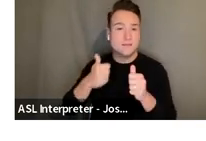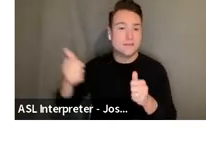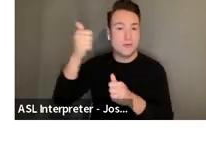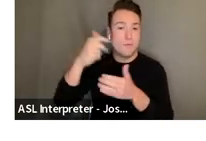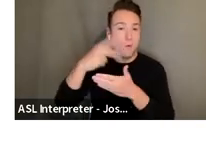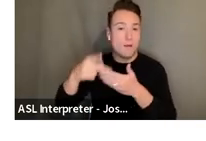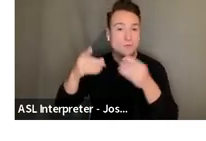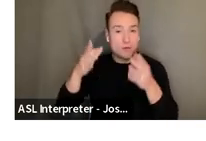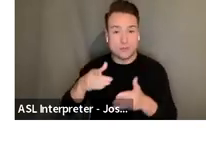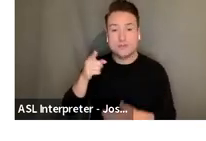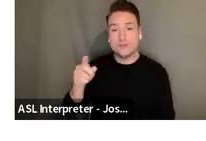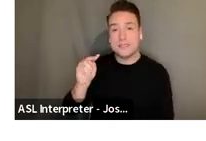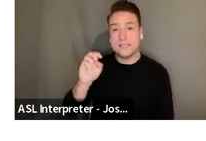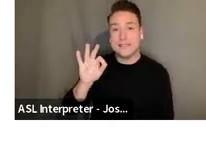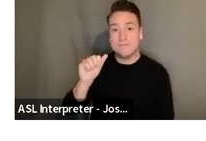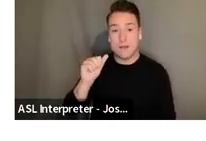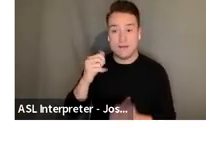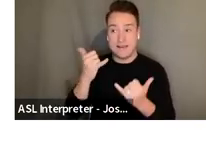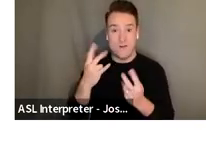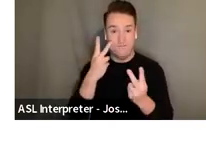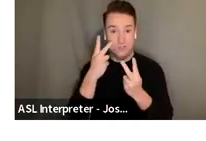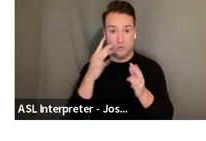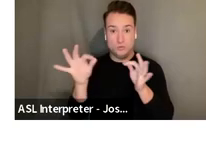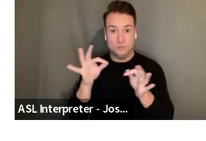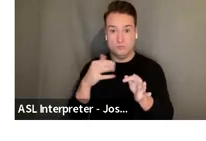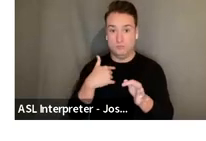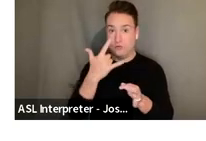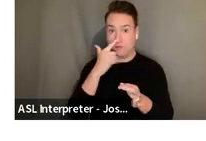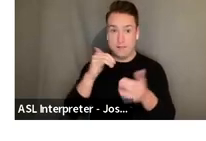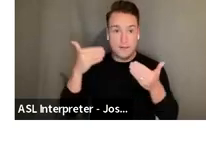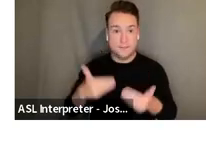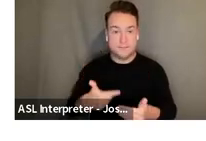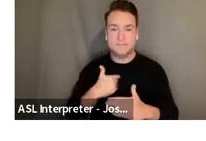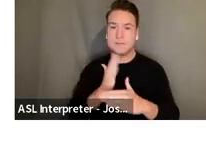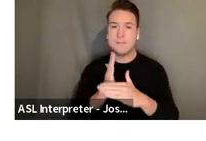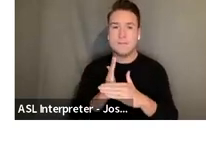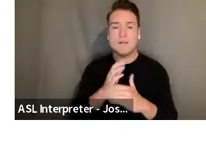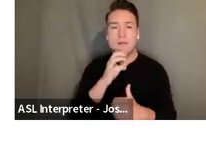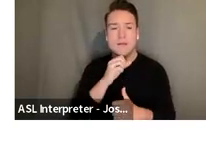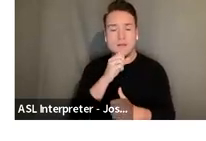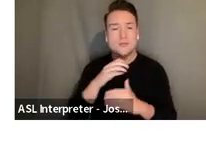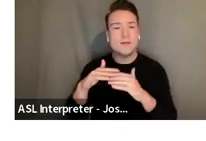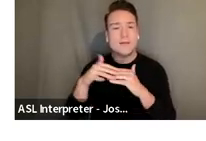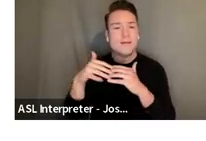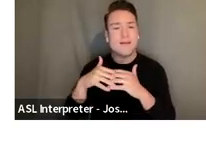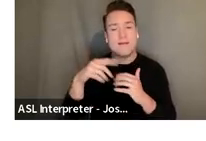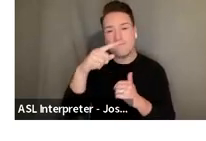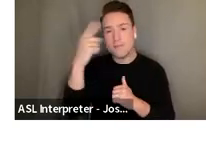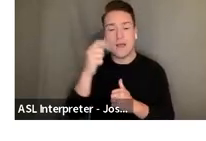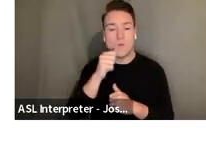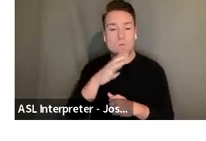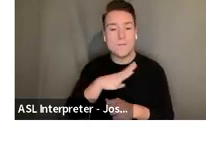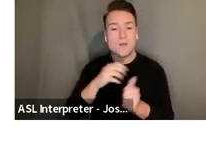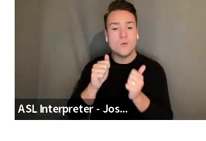For a visual description, I am a middle aged native and black woman with gray